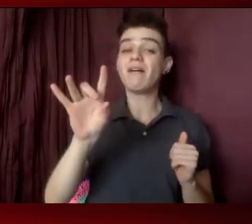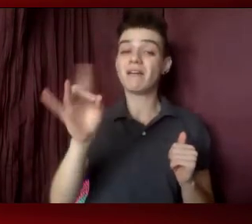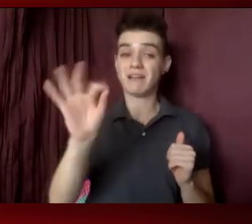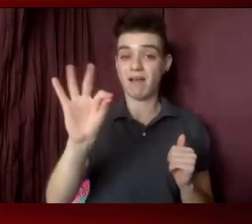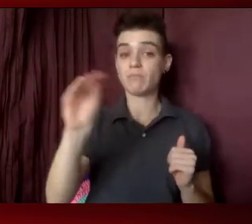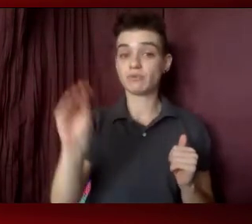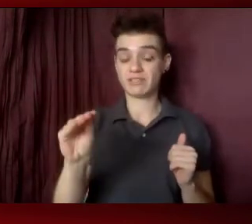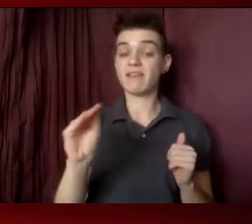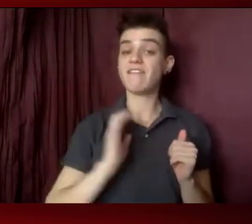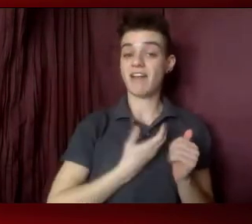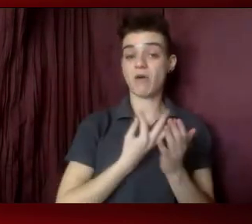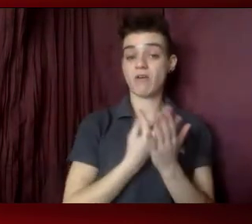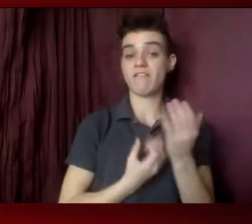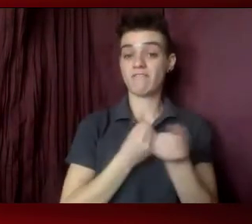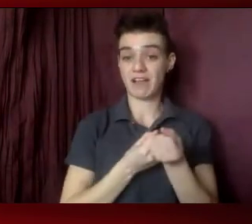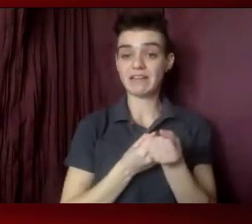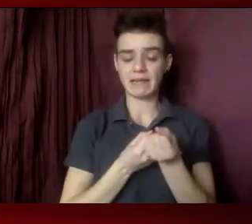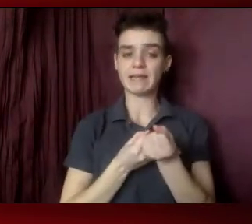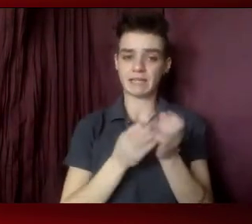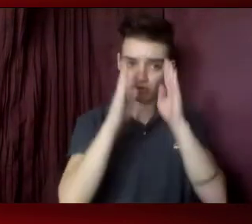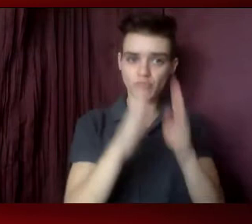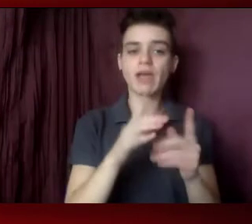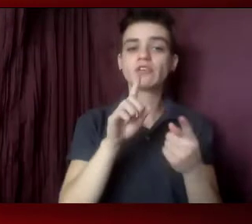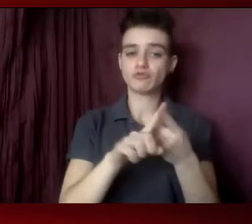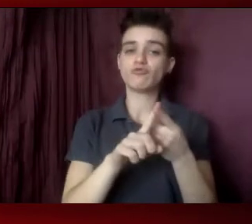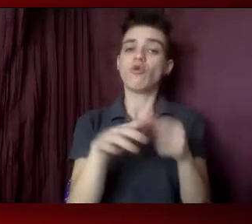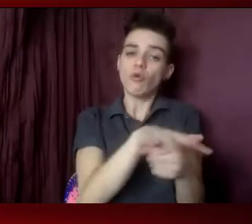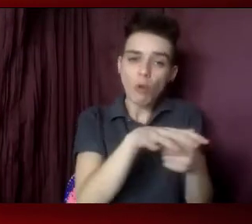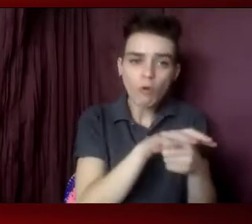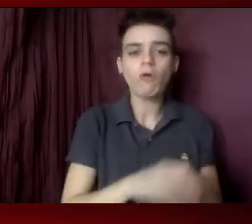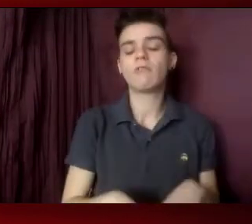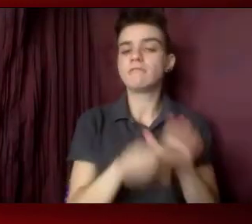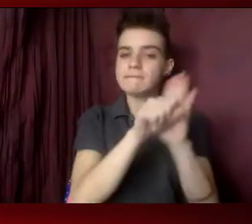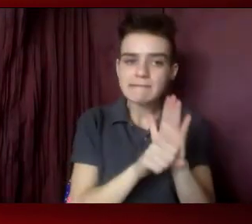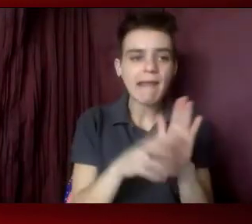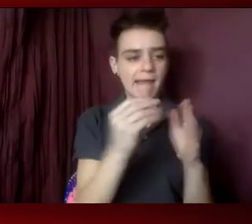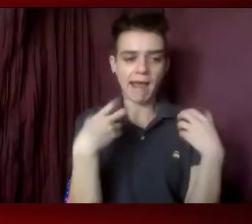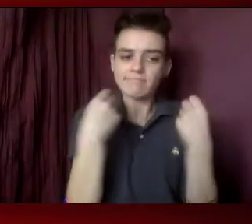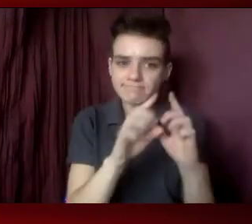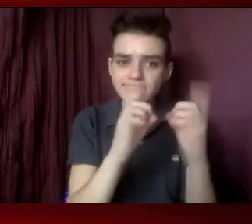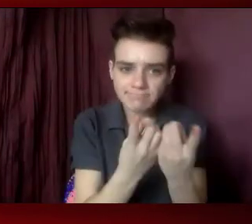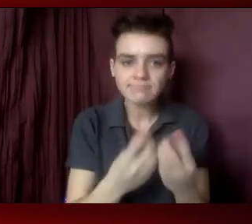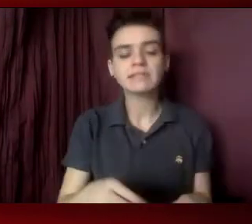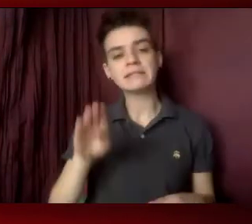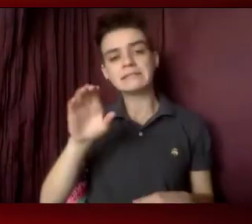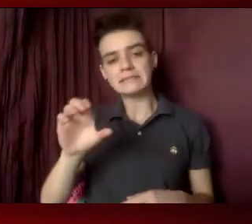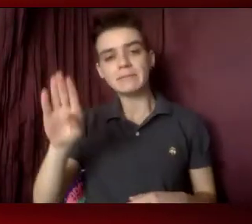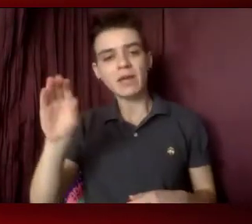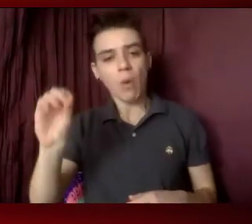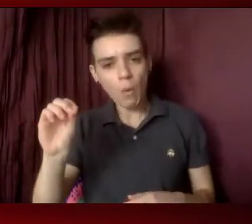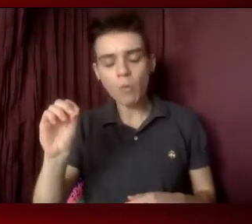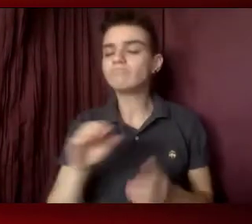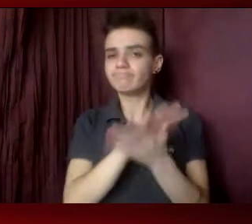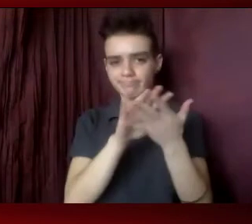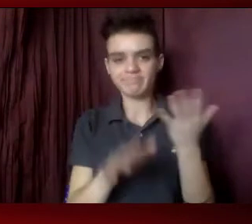is directed to state and local health departments, CBOs, local education agencies, and other organizations. So that means that of the money that